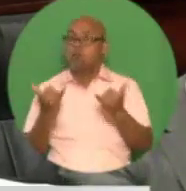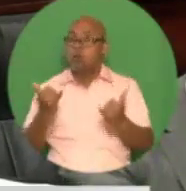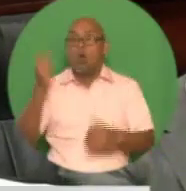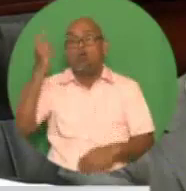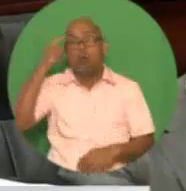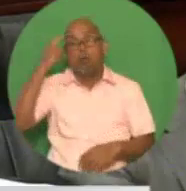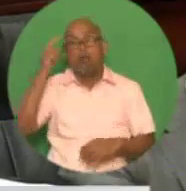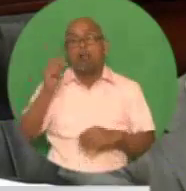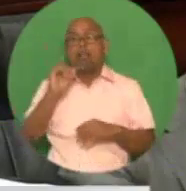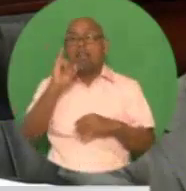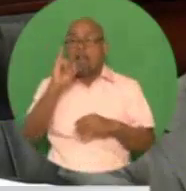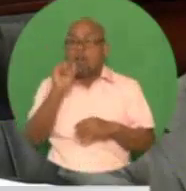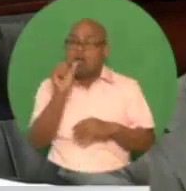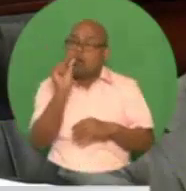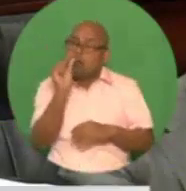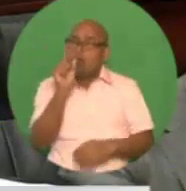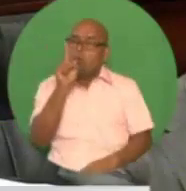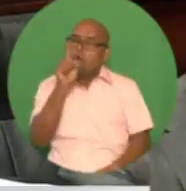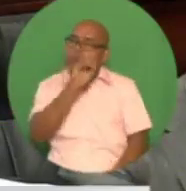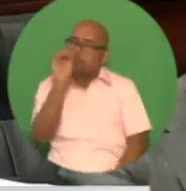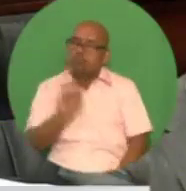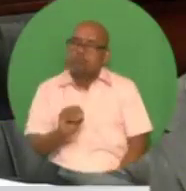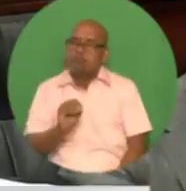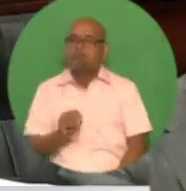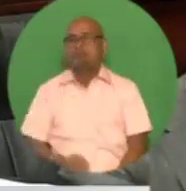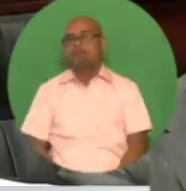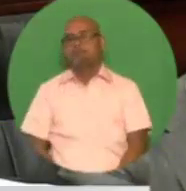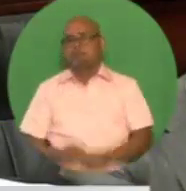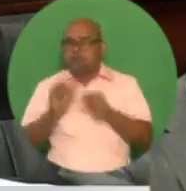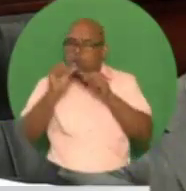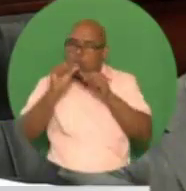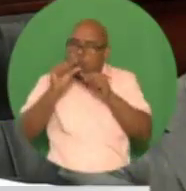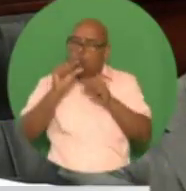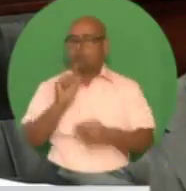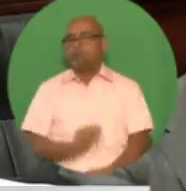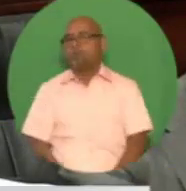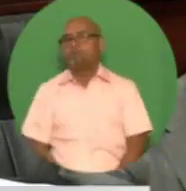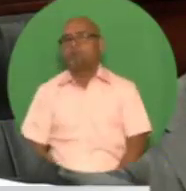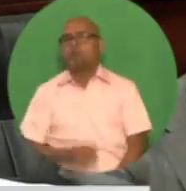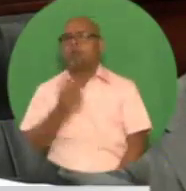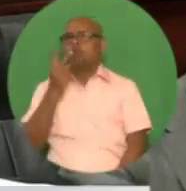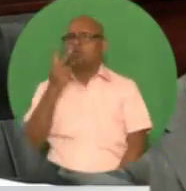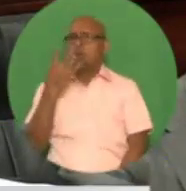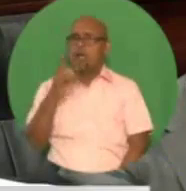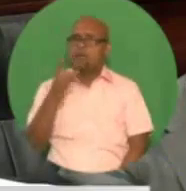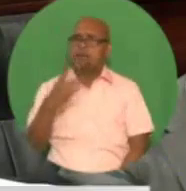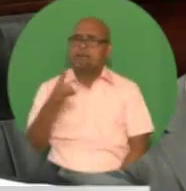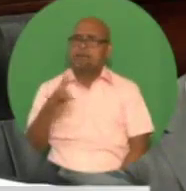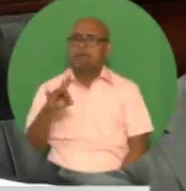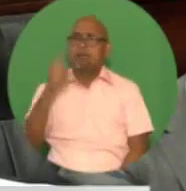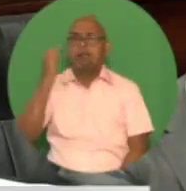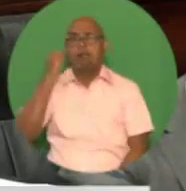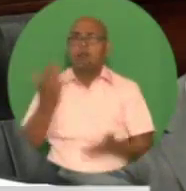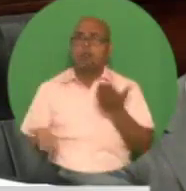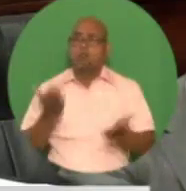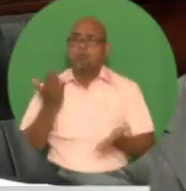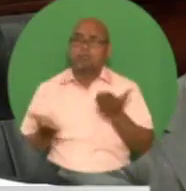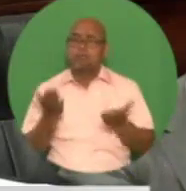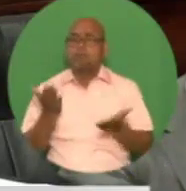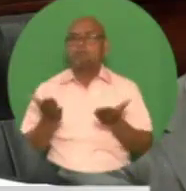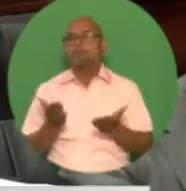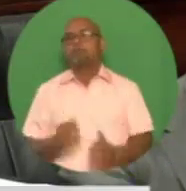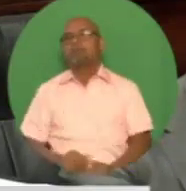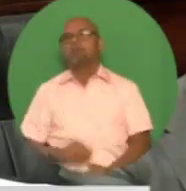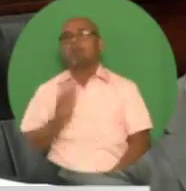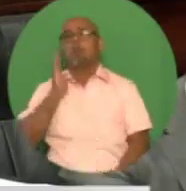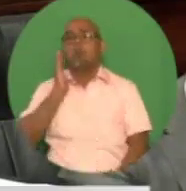hold in the entire non-energy sector. With a marginal decline in 2018, we are now projecting that growth in the